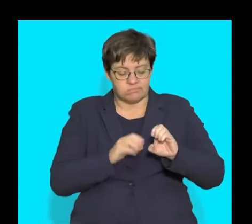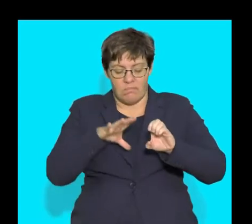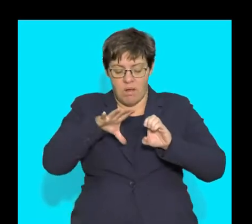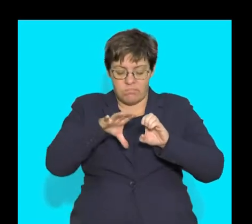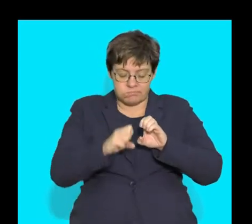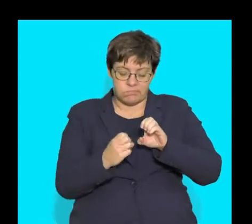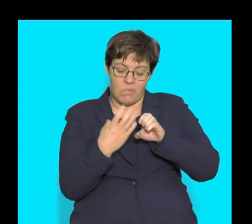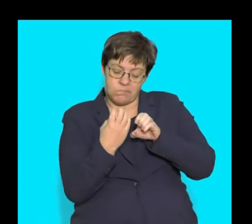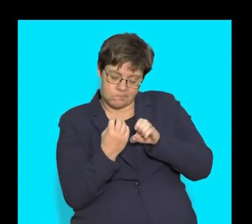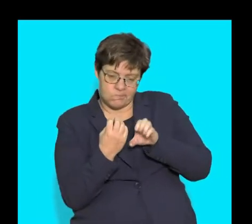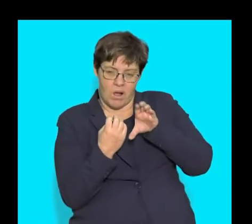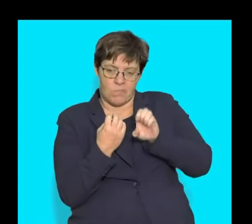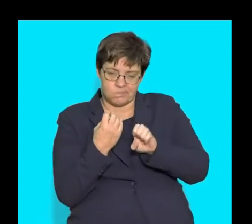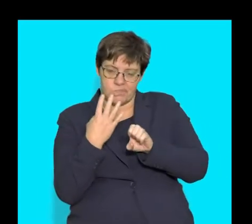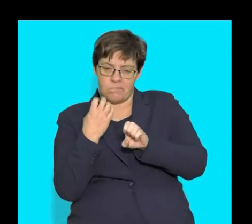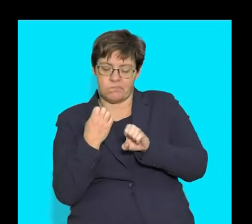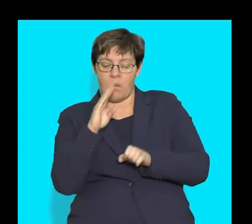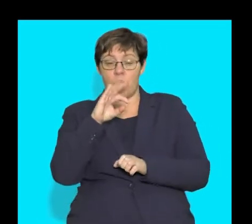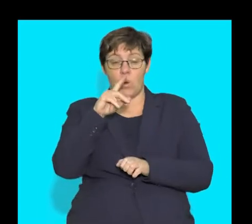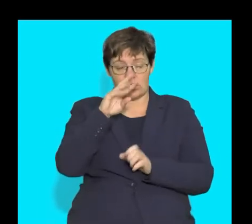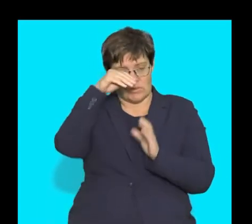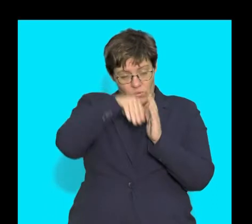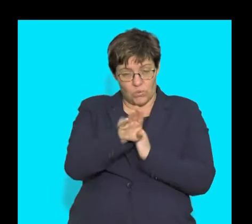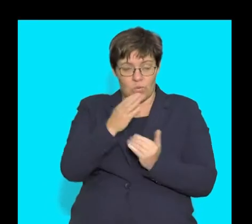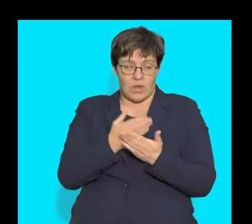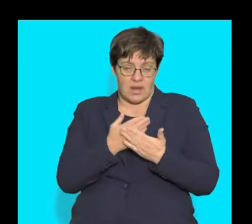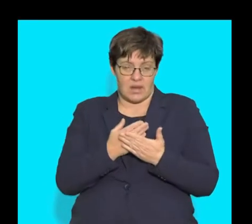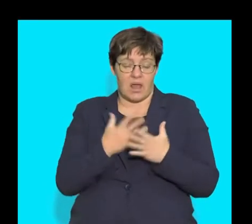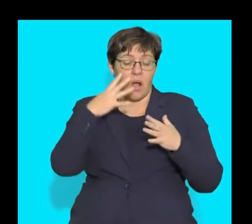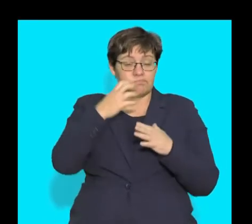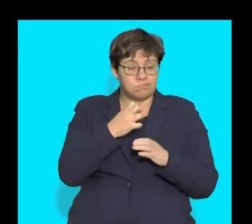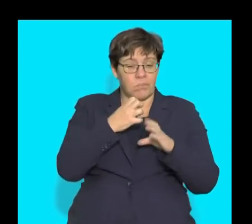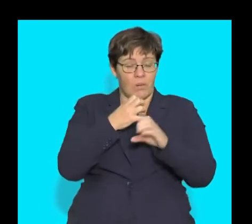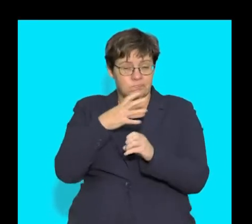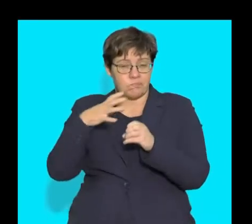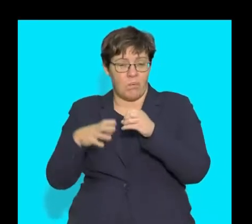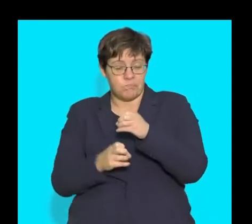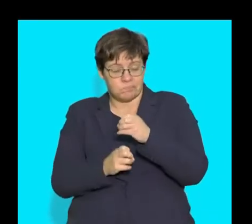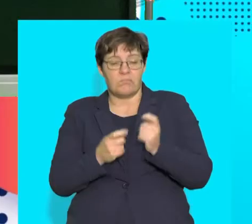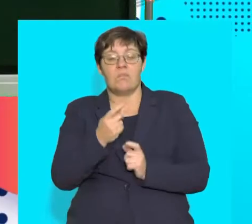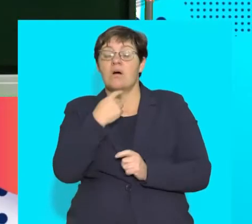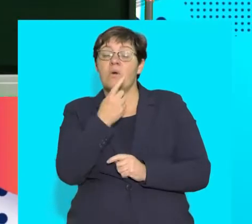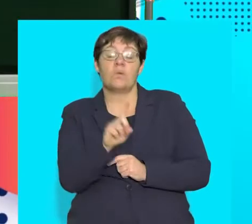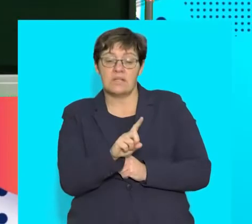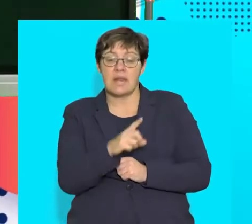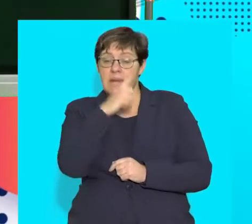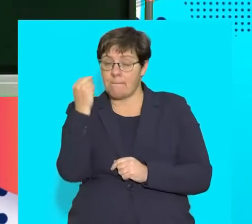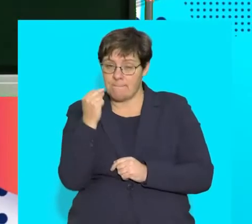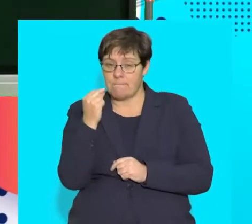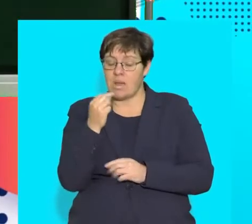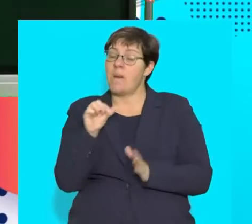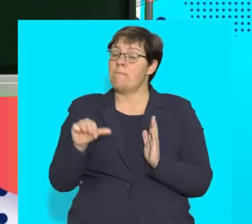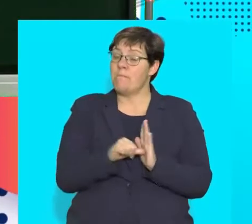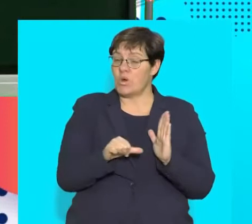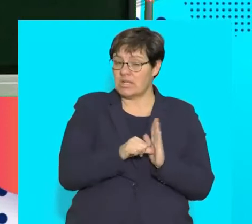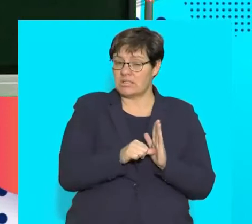for the propulsion of the bolus. And that muscular contraction again refers to the term that is